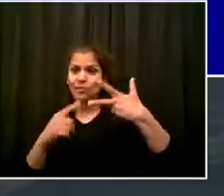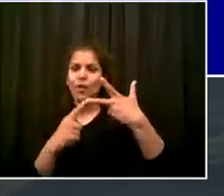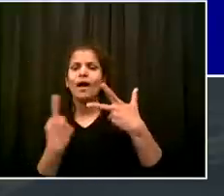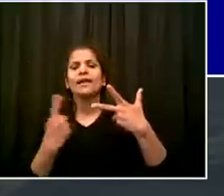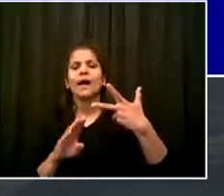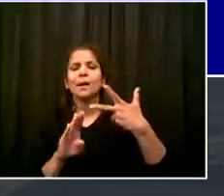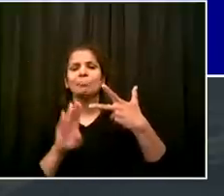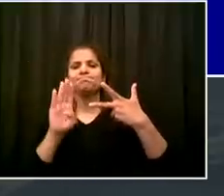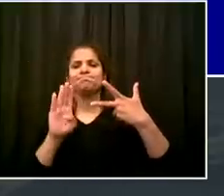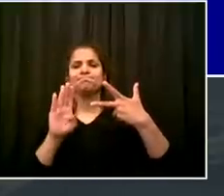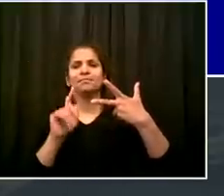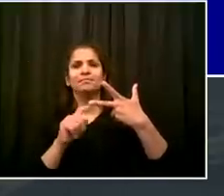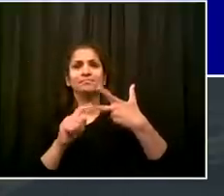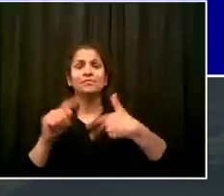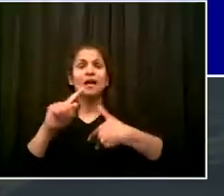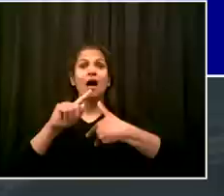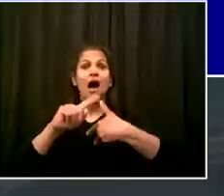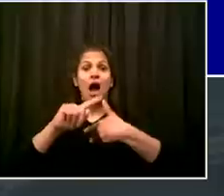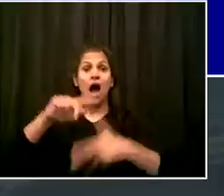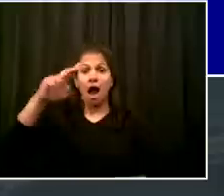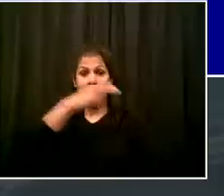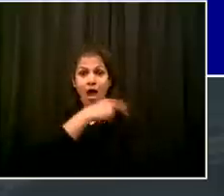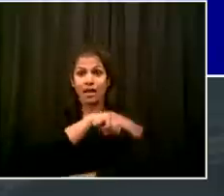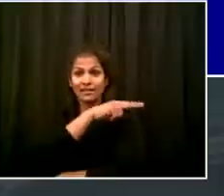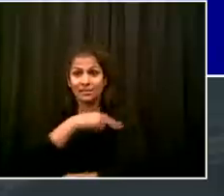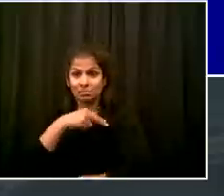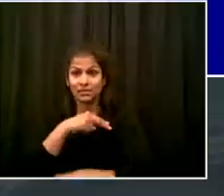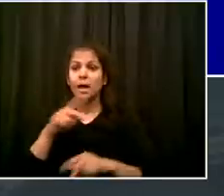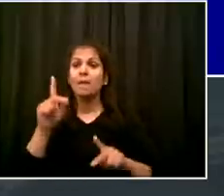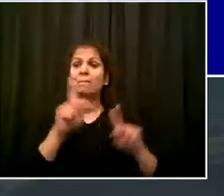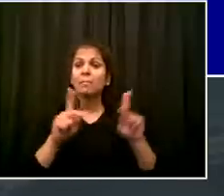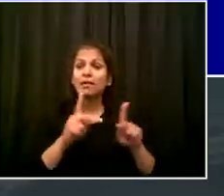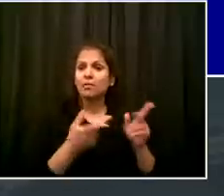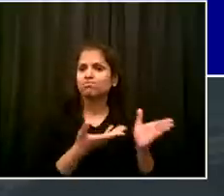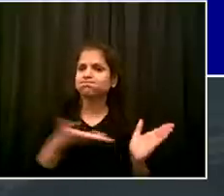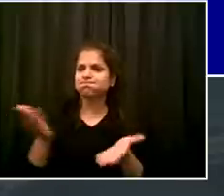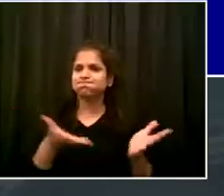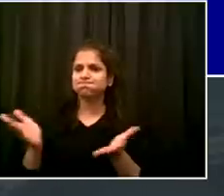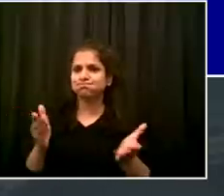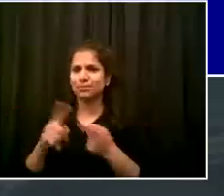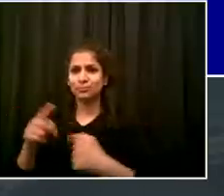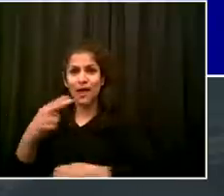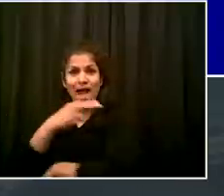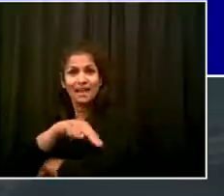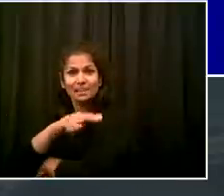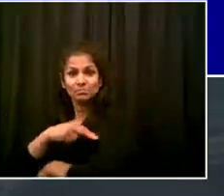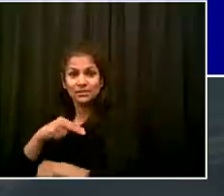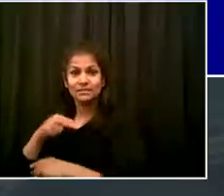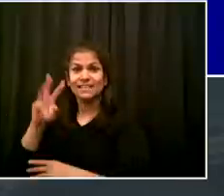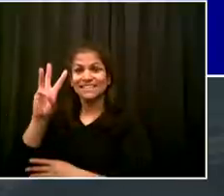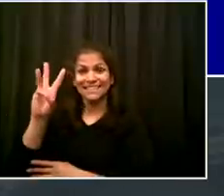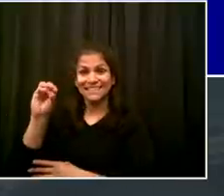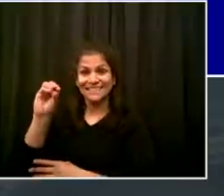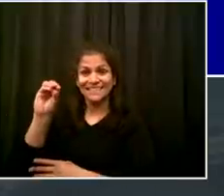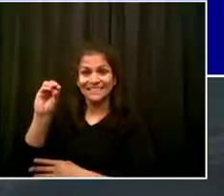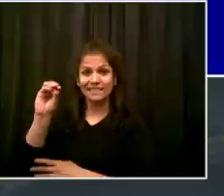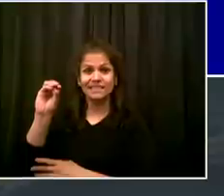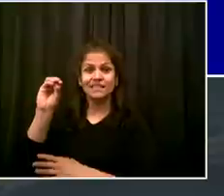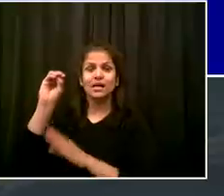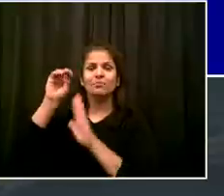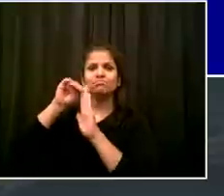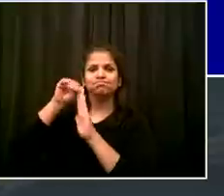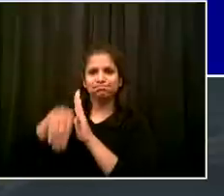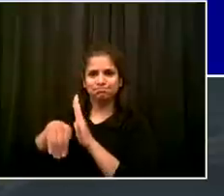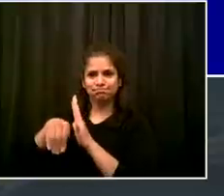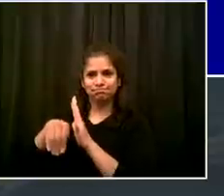hospitals for suspected COVID-19. That is down from 63 to 60. And number two, daily number of people